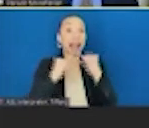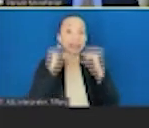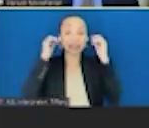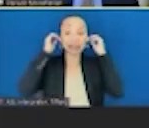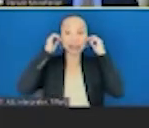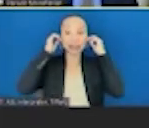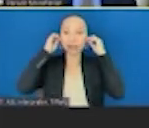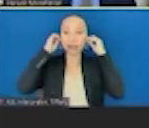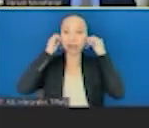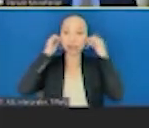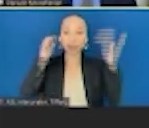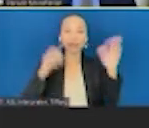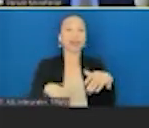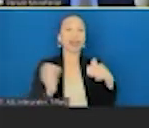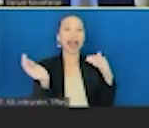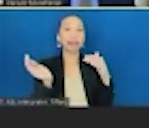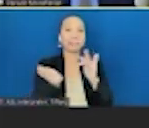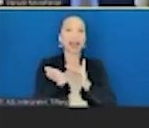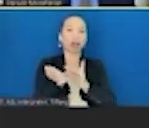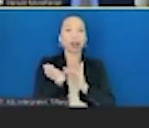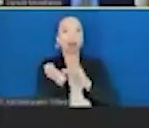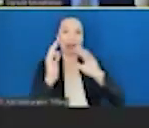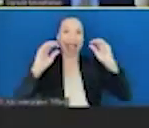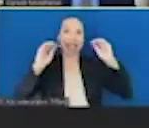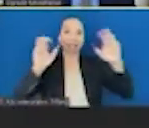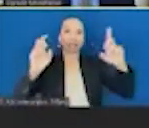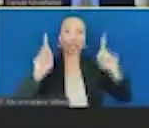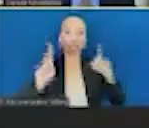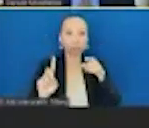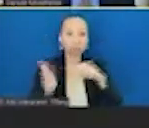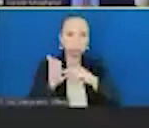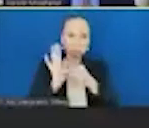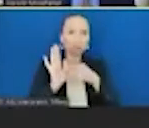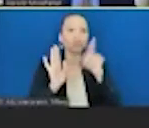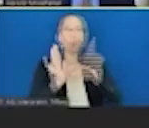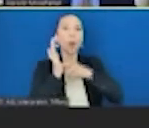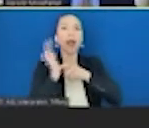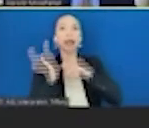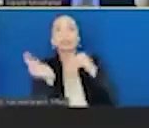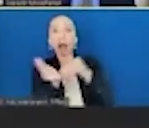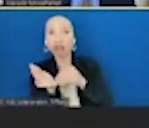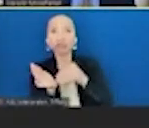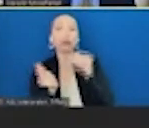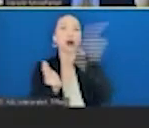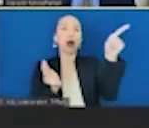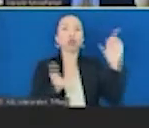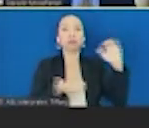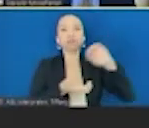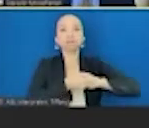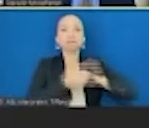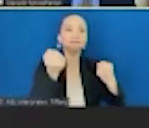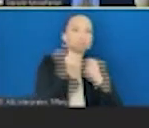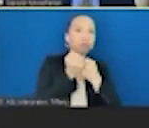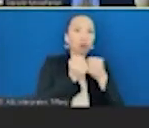is medical education. We need to have our doctors or other allied health professionals really understand nutrition